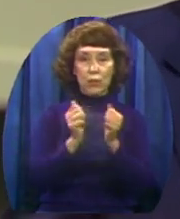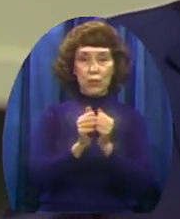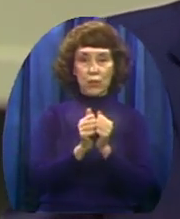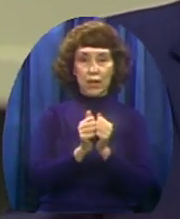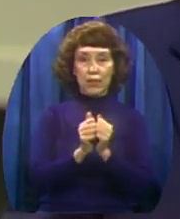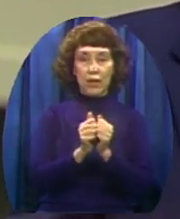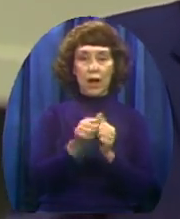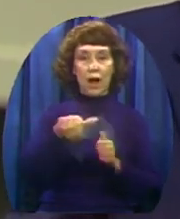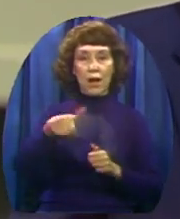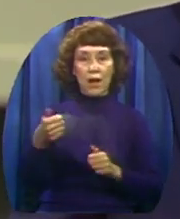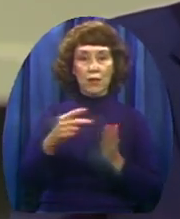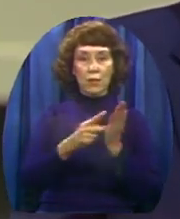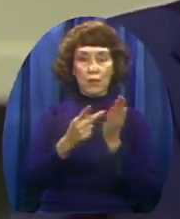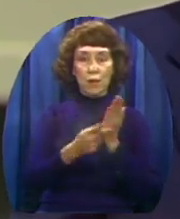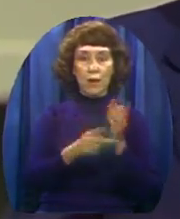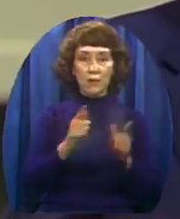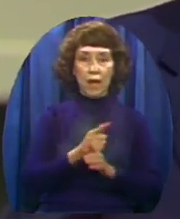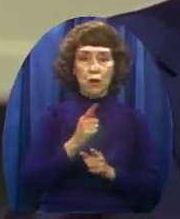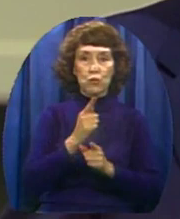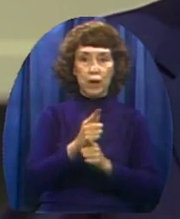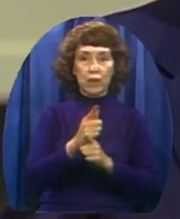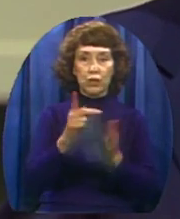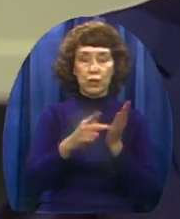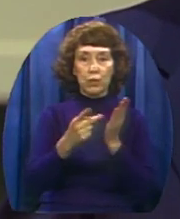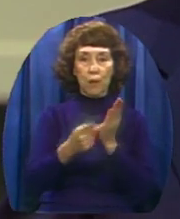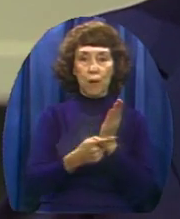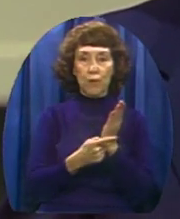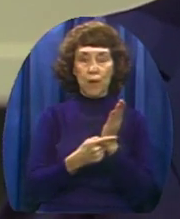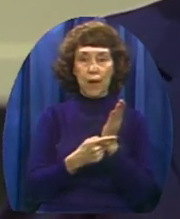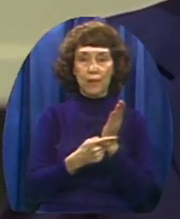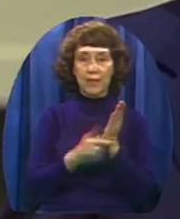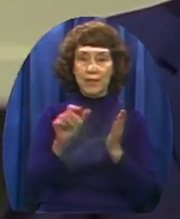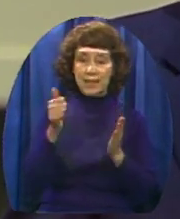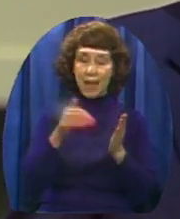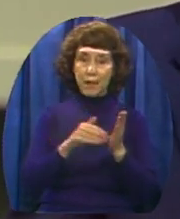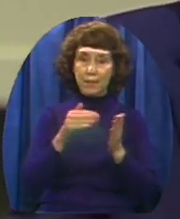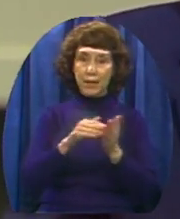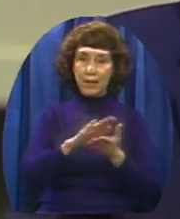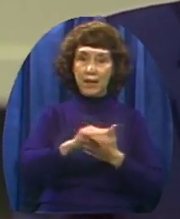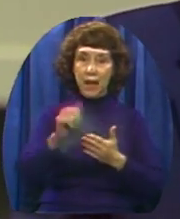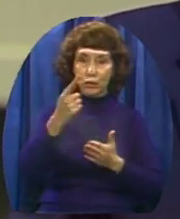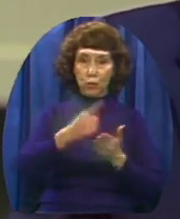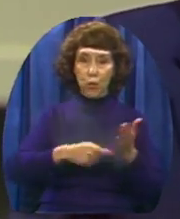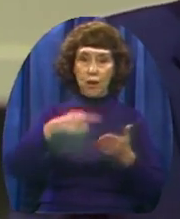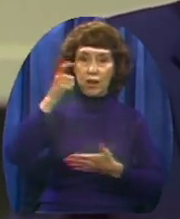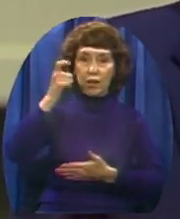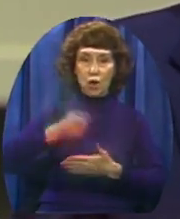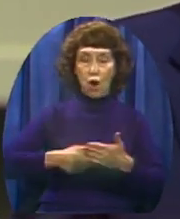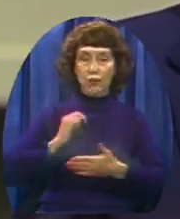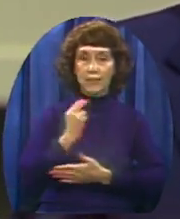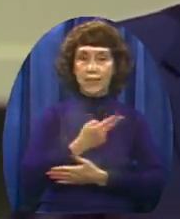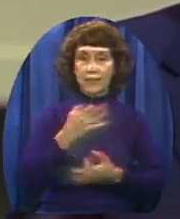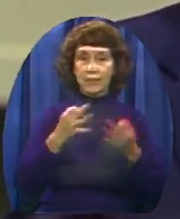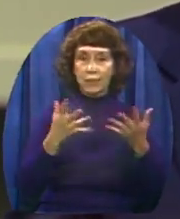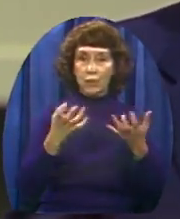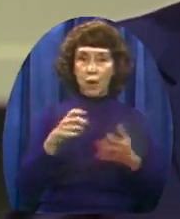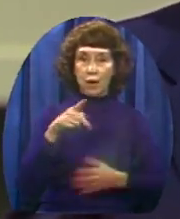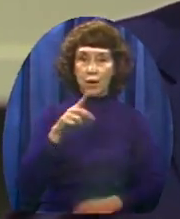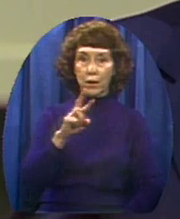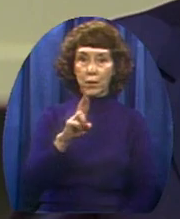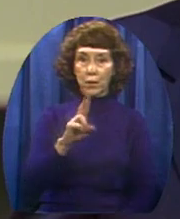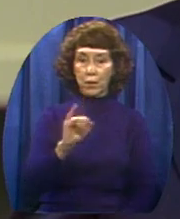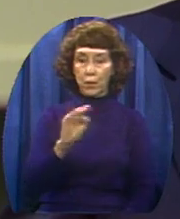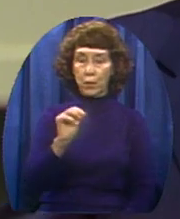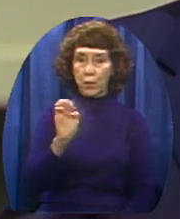It's a faith project, a $10 million project. And everybody in this auditorium and all of our friends watching by television,